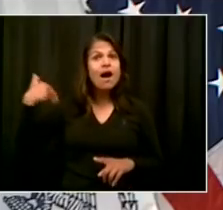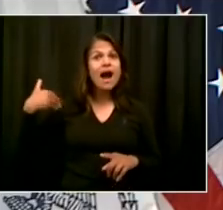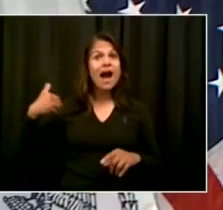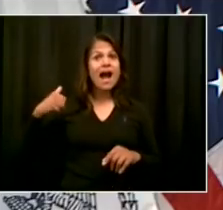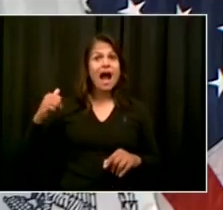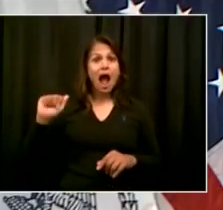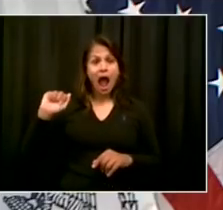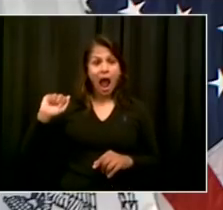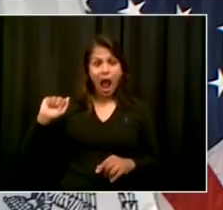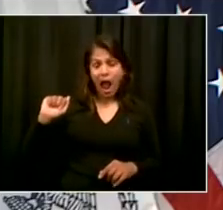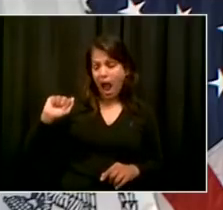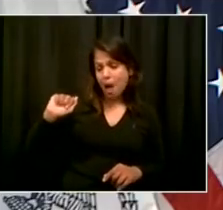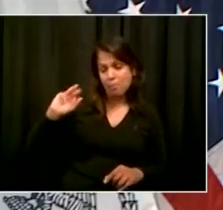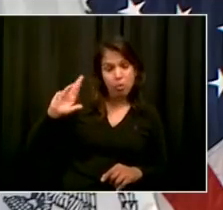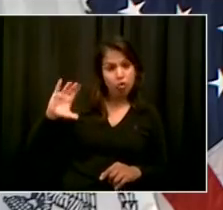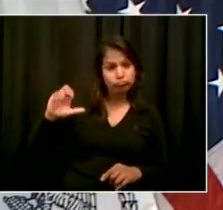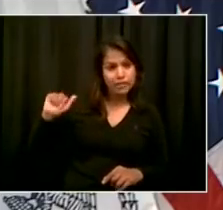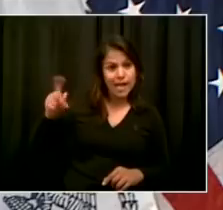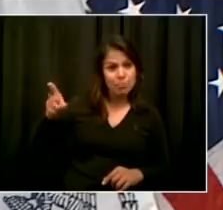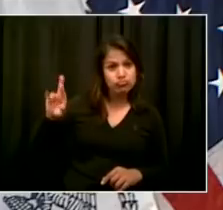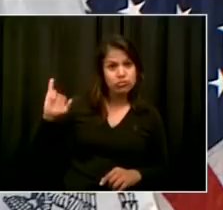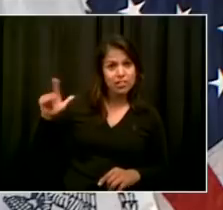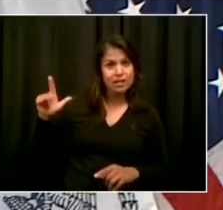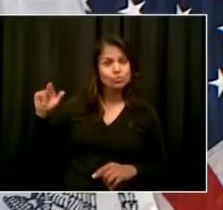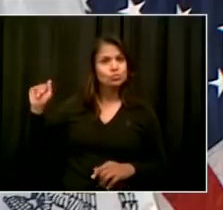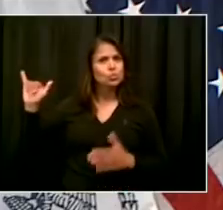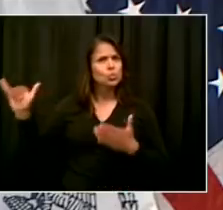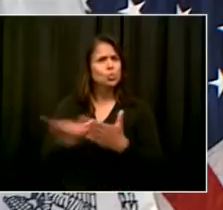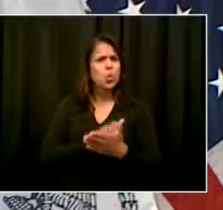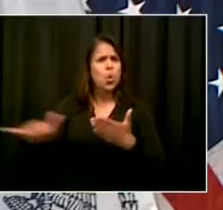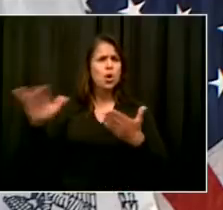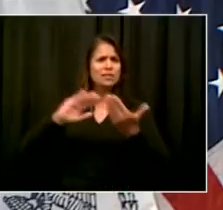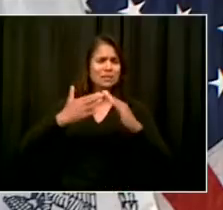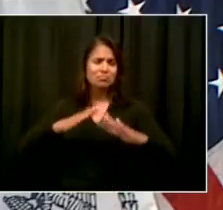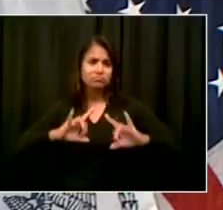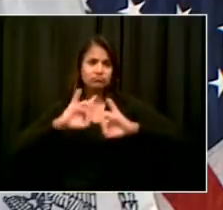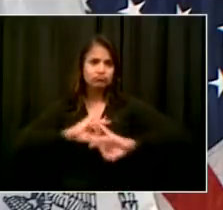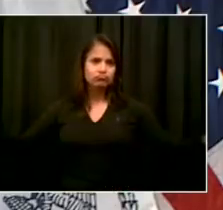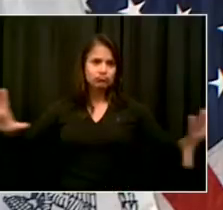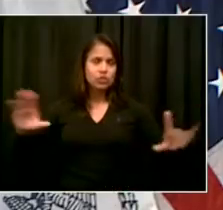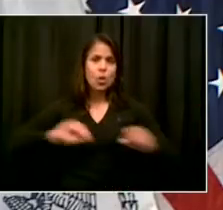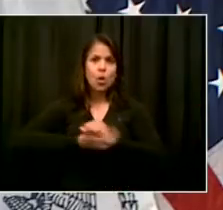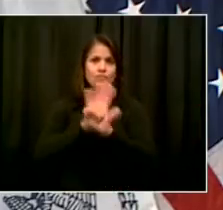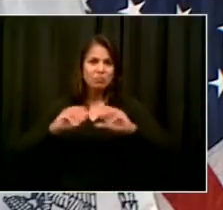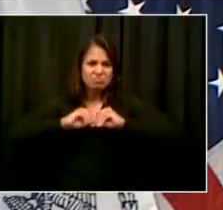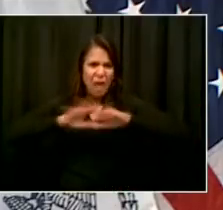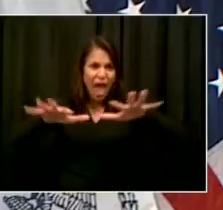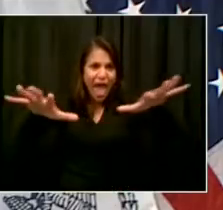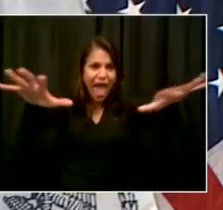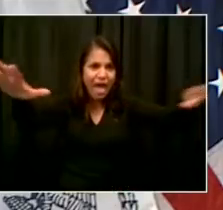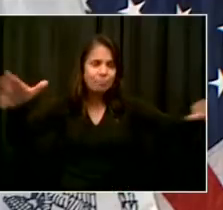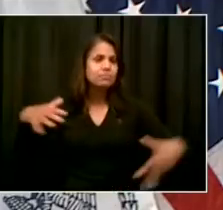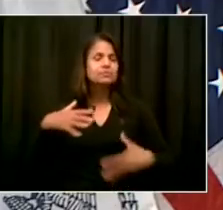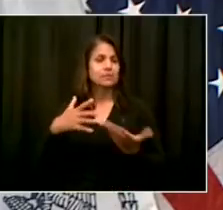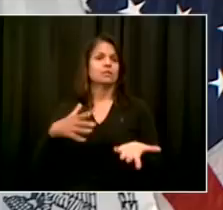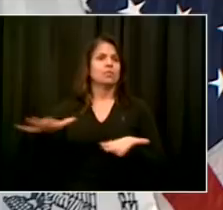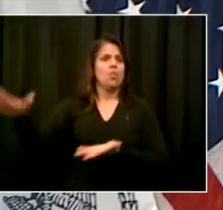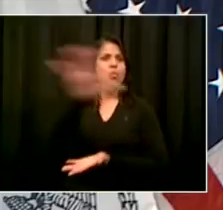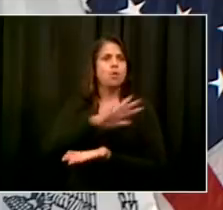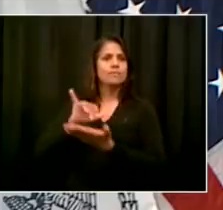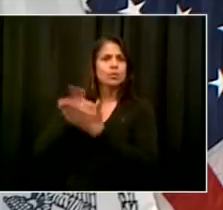back, stabilized our health situation, went through phases one, two, three, four, successfully, on time, held each one,